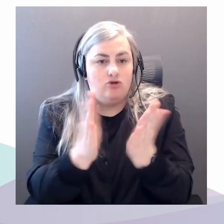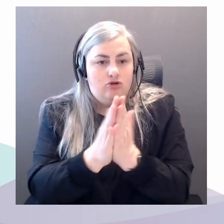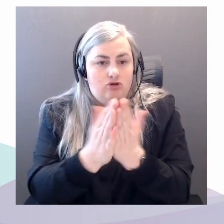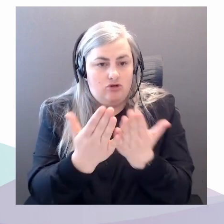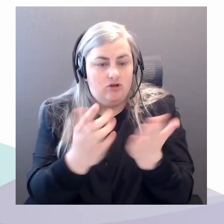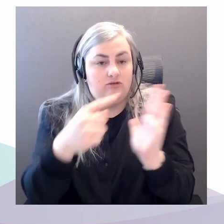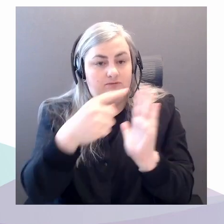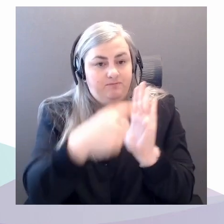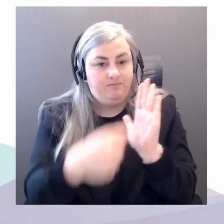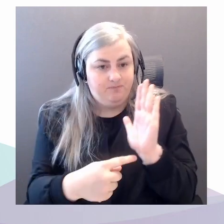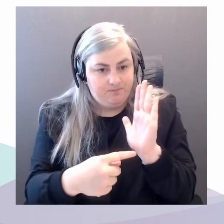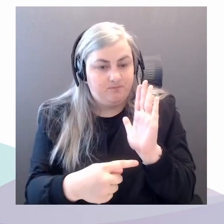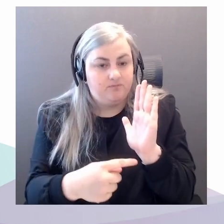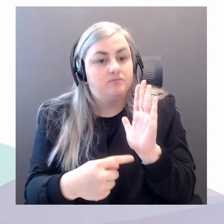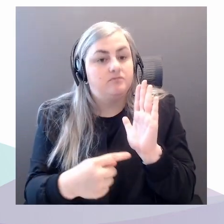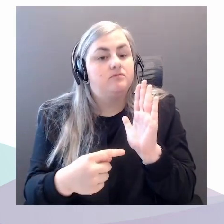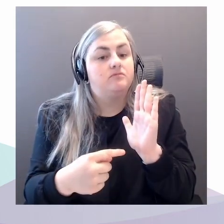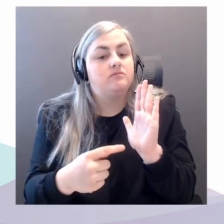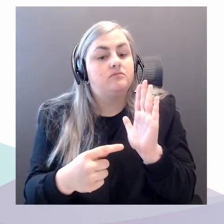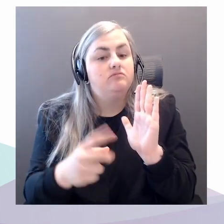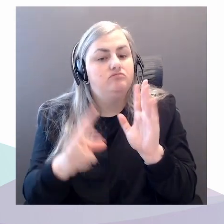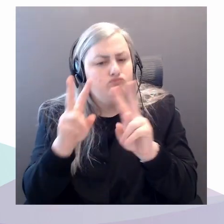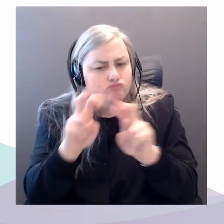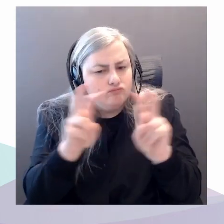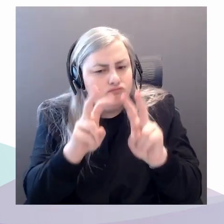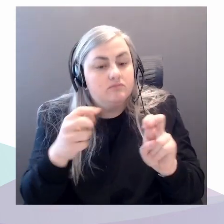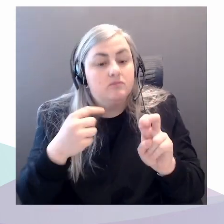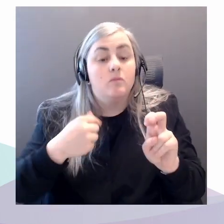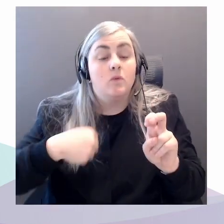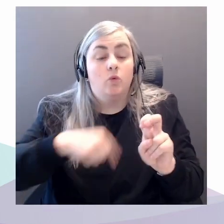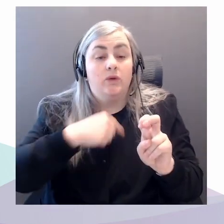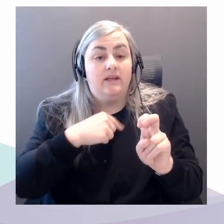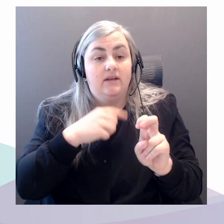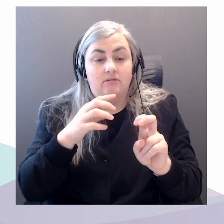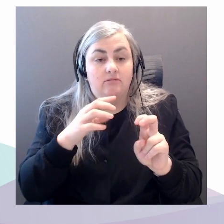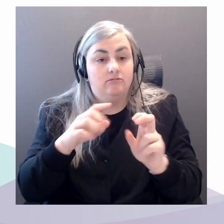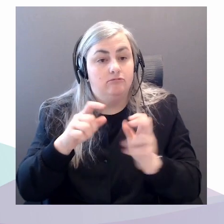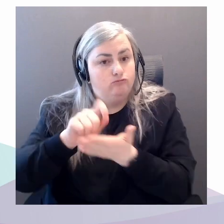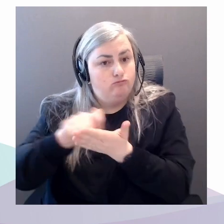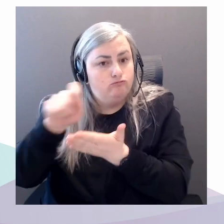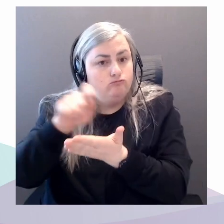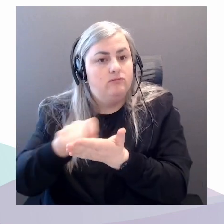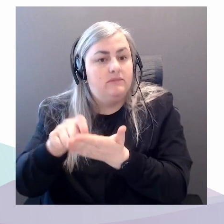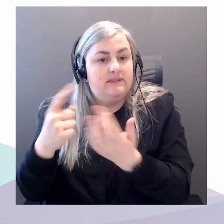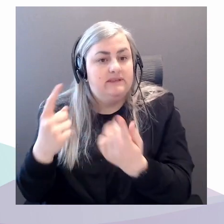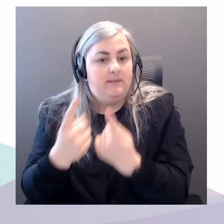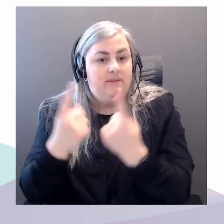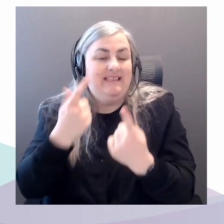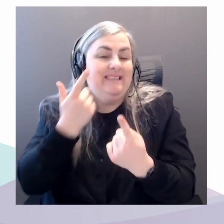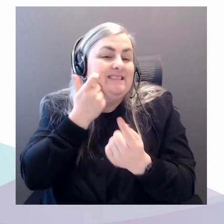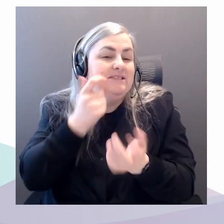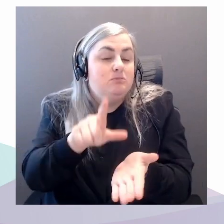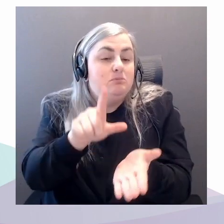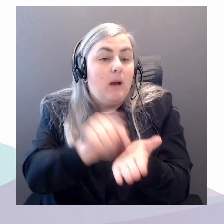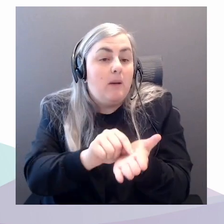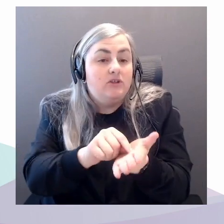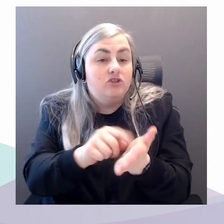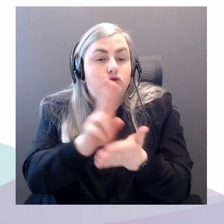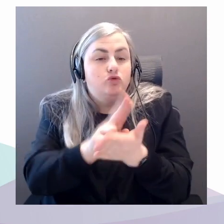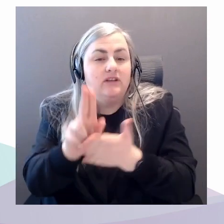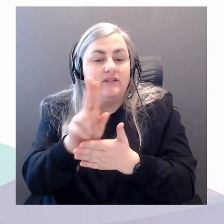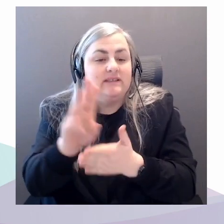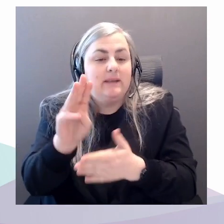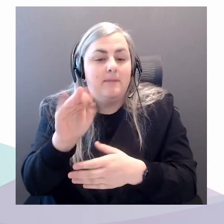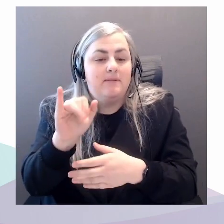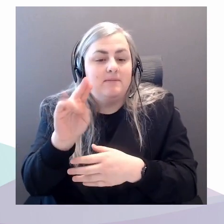up with something, and it has just been published by the University of Minnesota Press, and it's called Celerities. Given